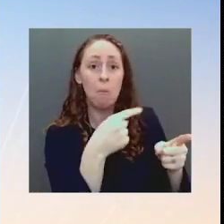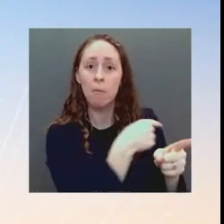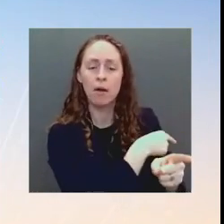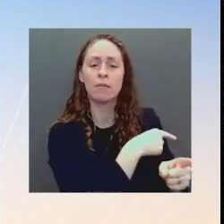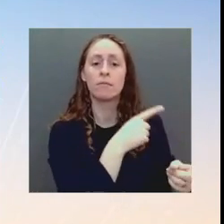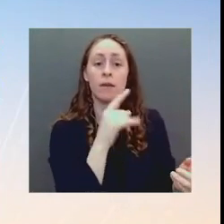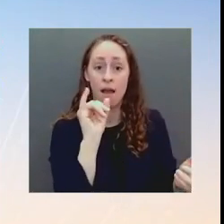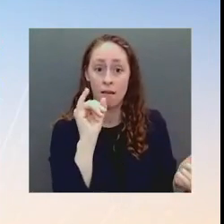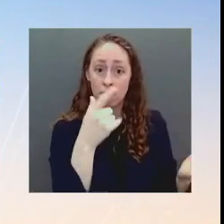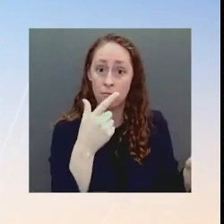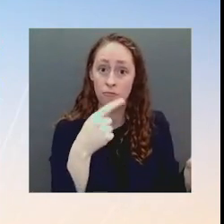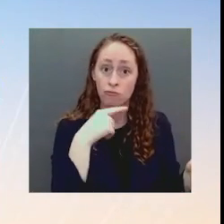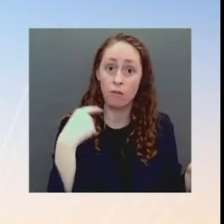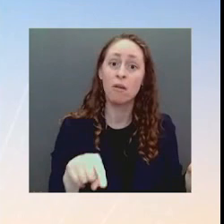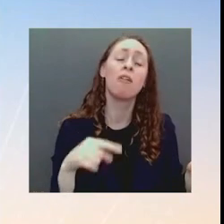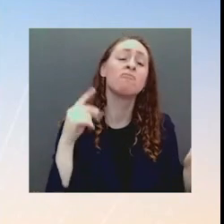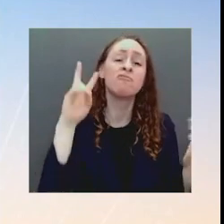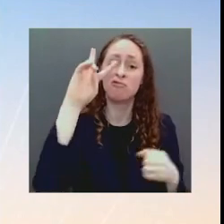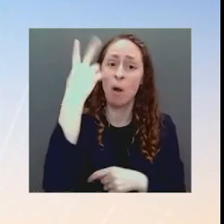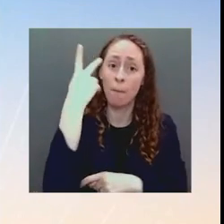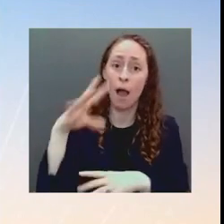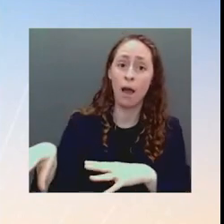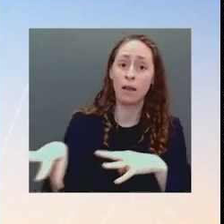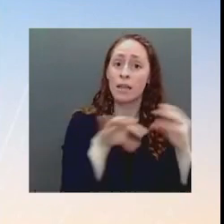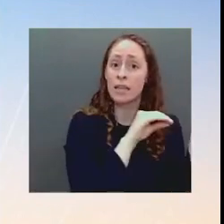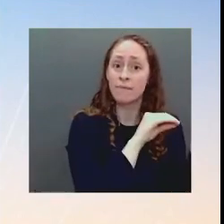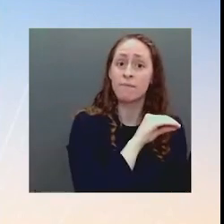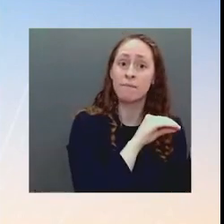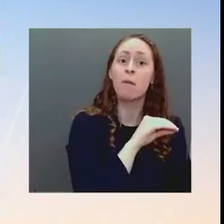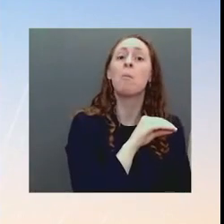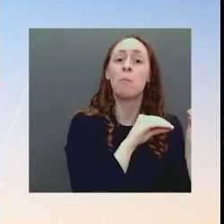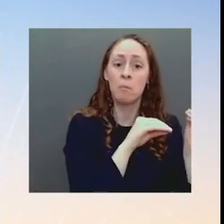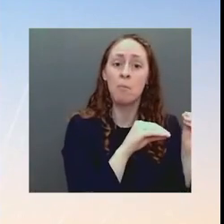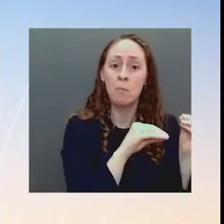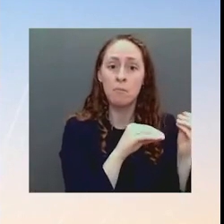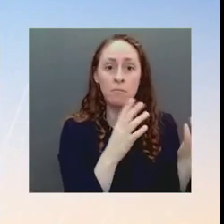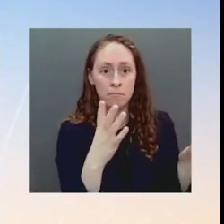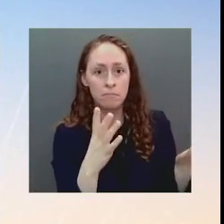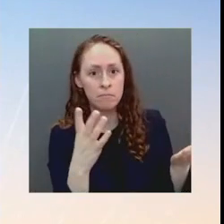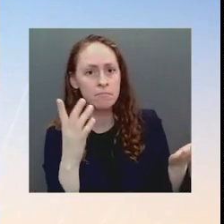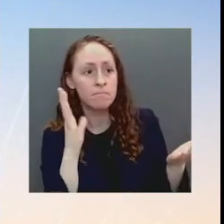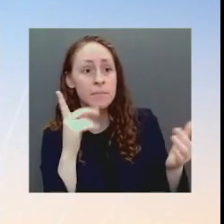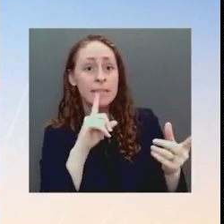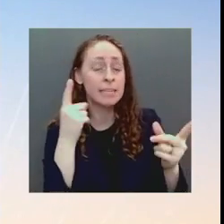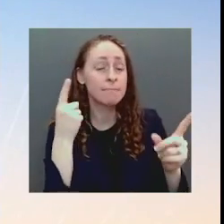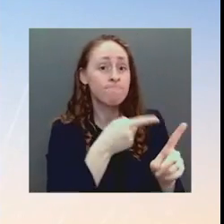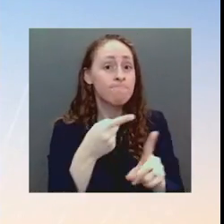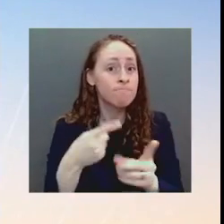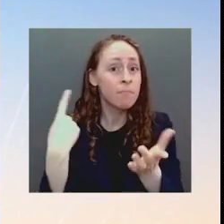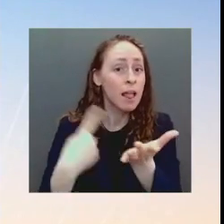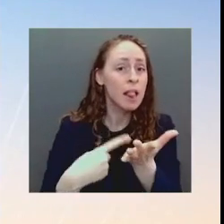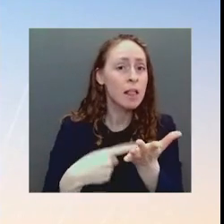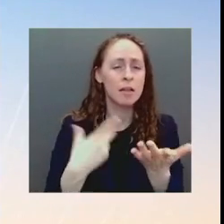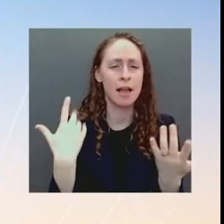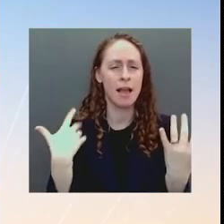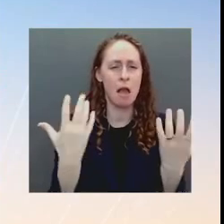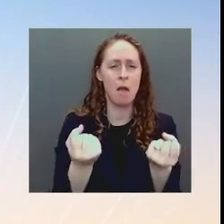that would impact what the forced posture needs are in other parts of the region. Senator Hawley was at the statement today saying that the